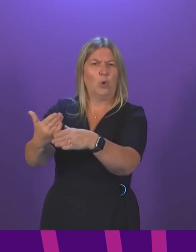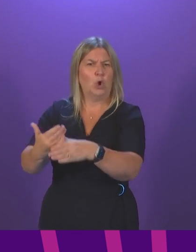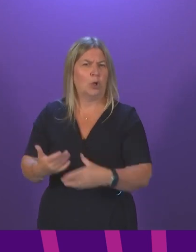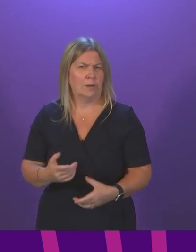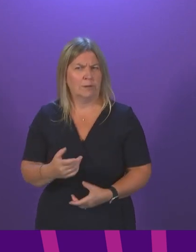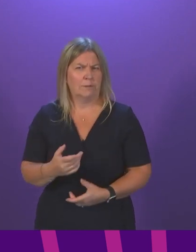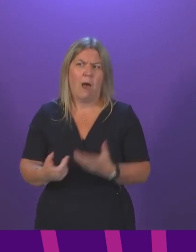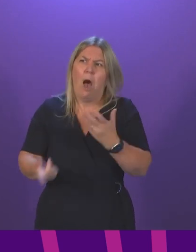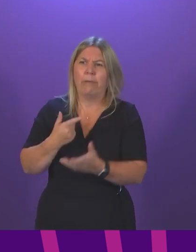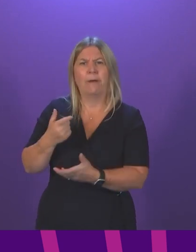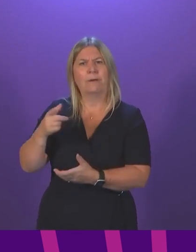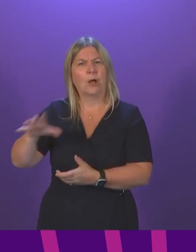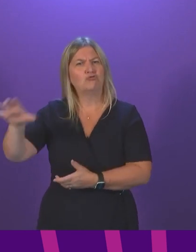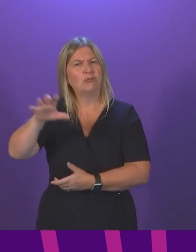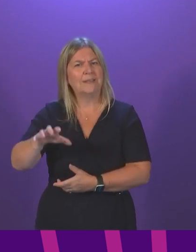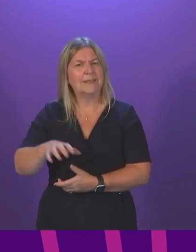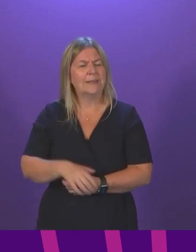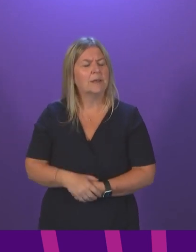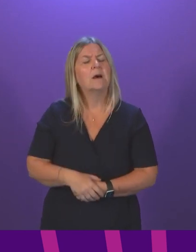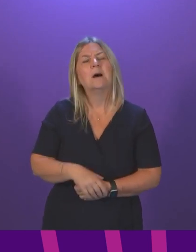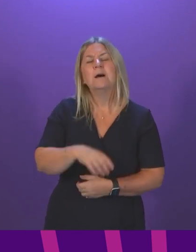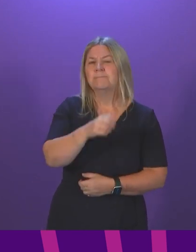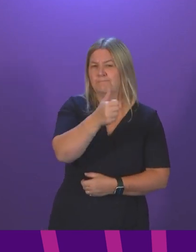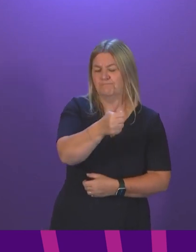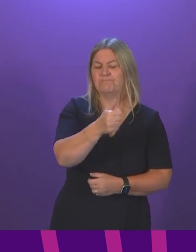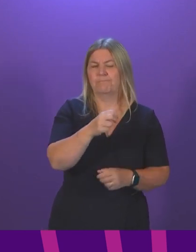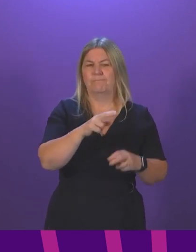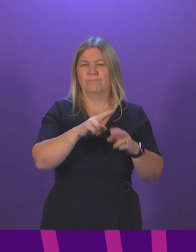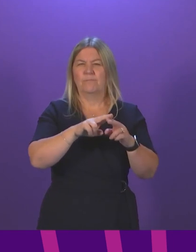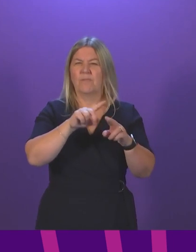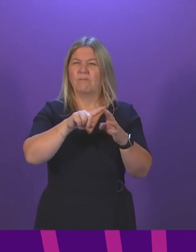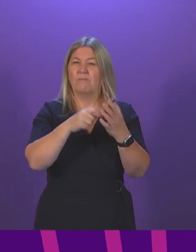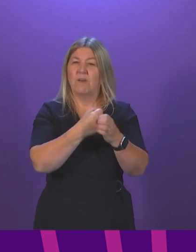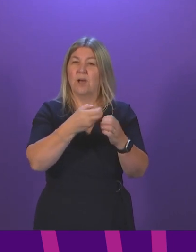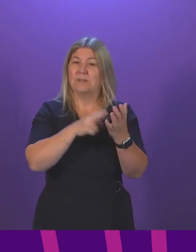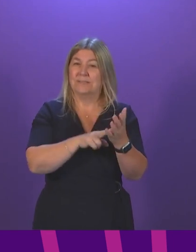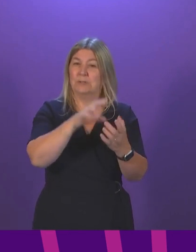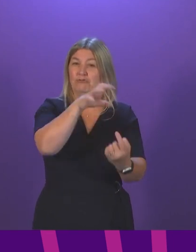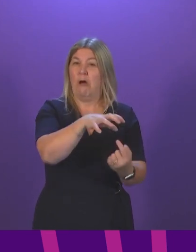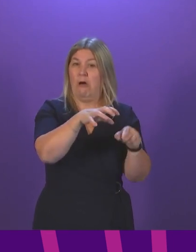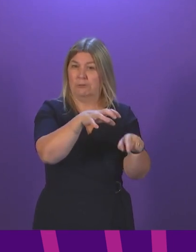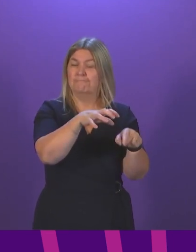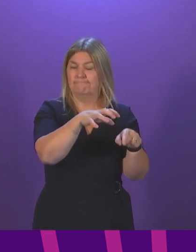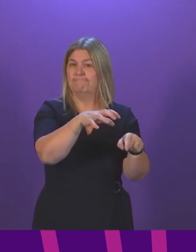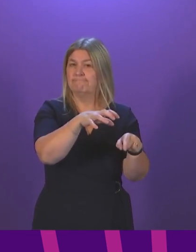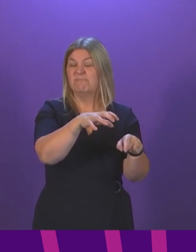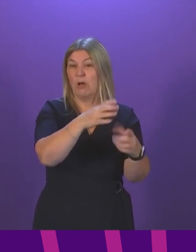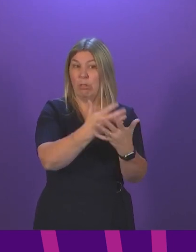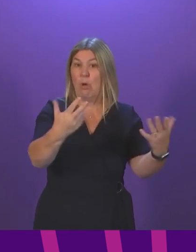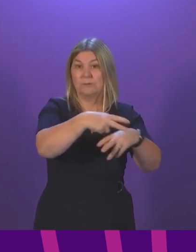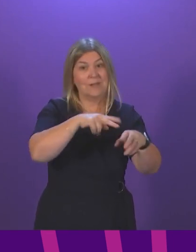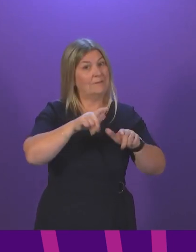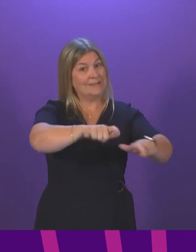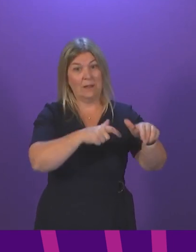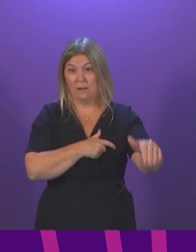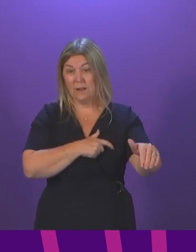this government's interventions at Ferguson's, there are hundreds of people working at Ferguson's today that wouldn't be working at Ferguson's because it wouldn't still be